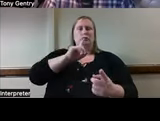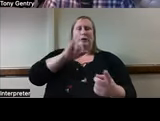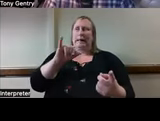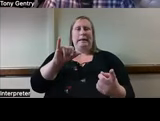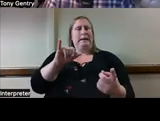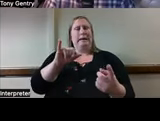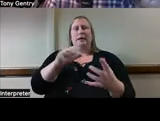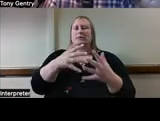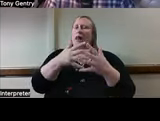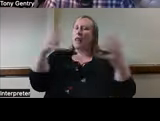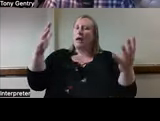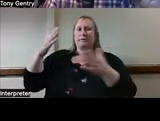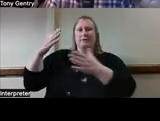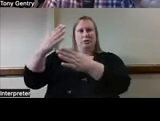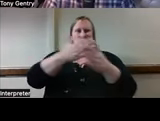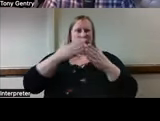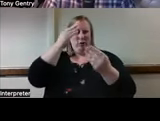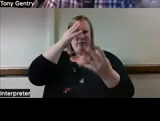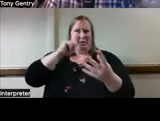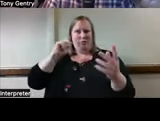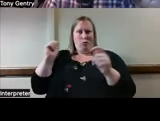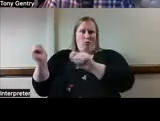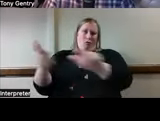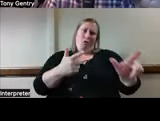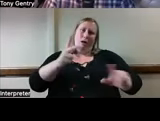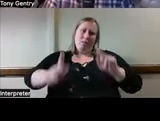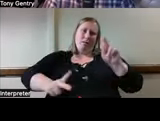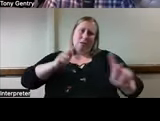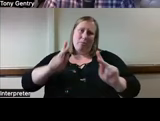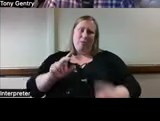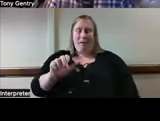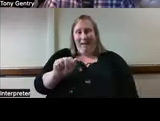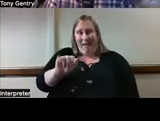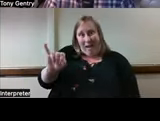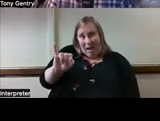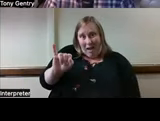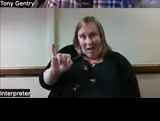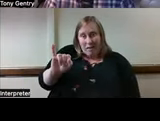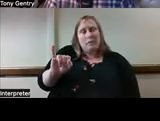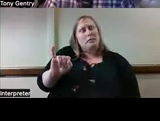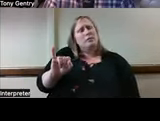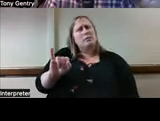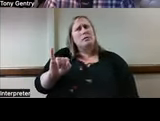shared information for all of us. This idea of artificial intelligence is designed to make us safer and healthier.